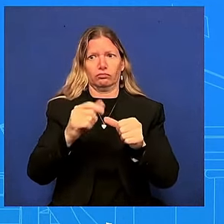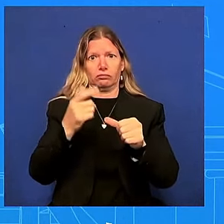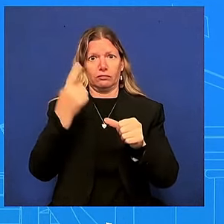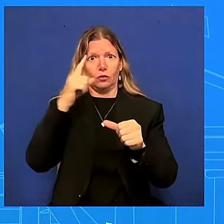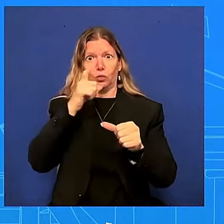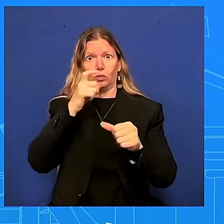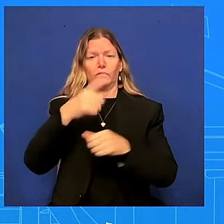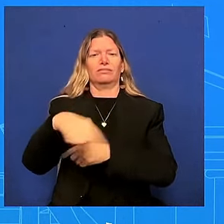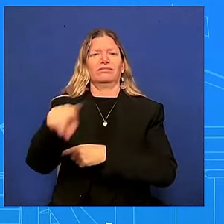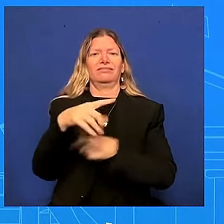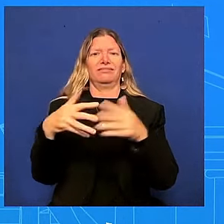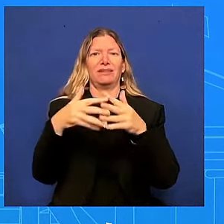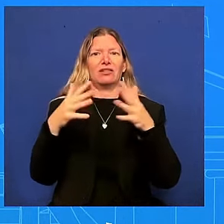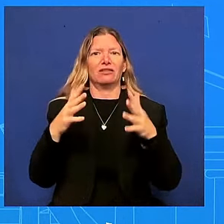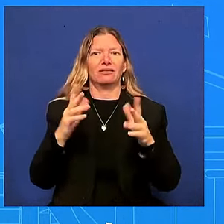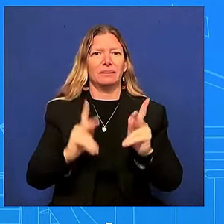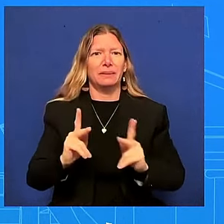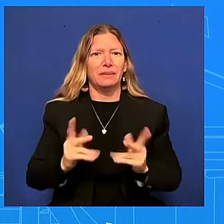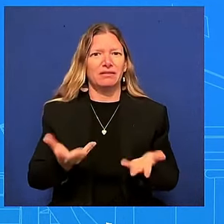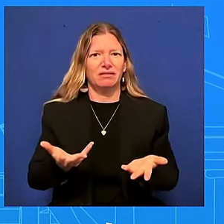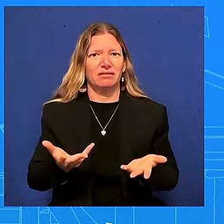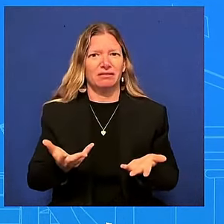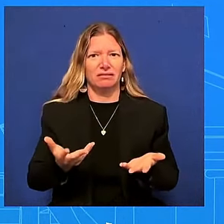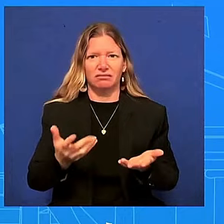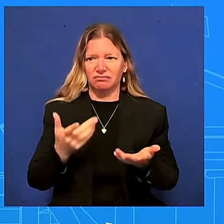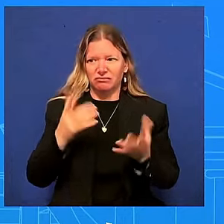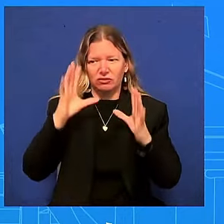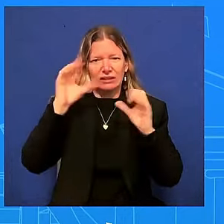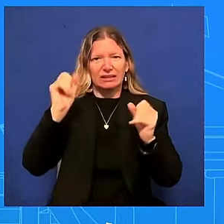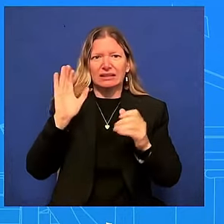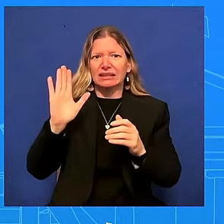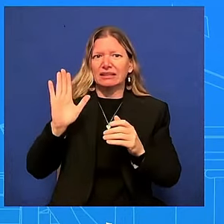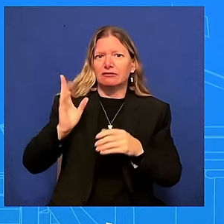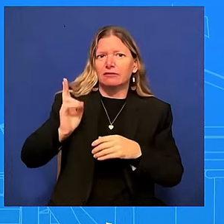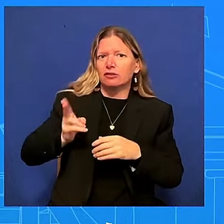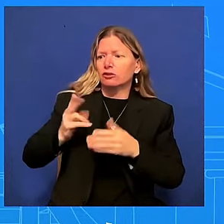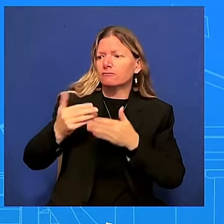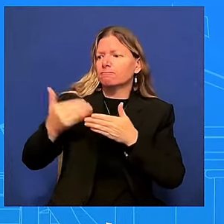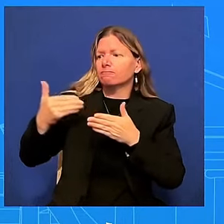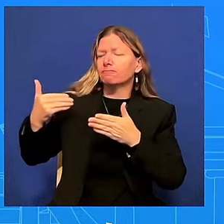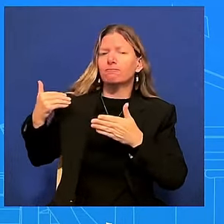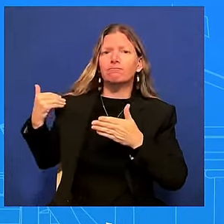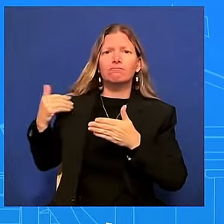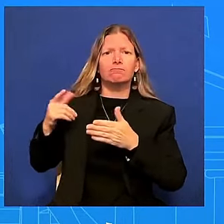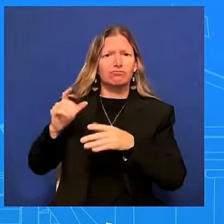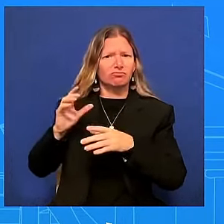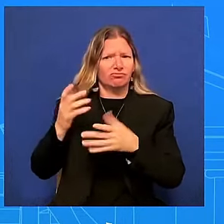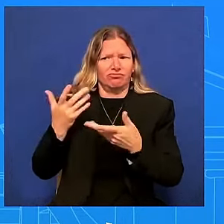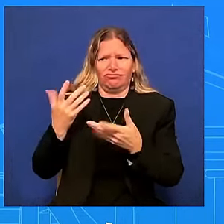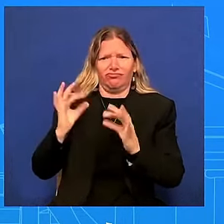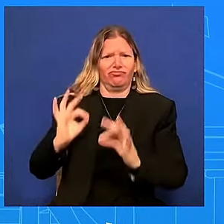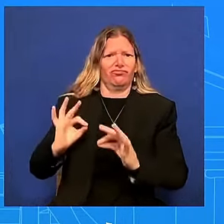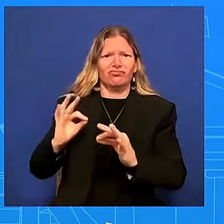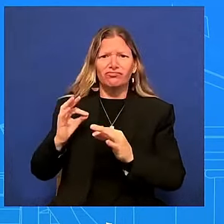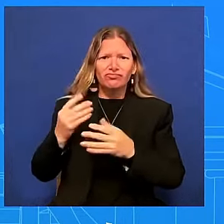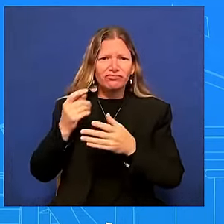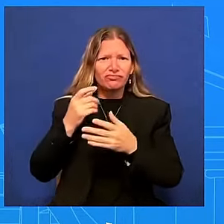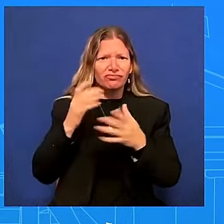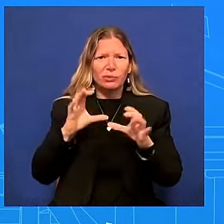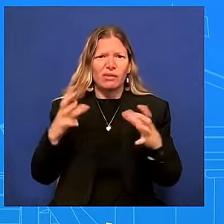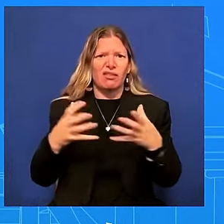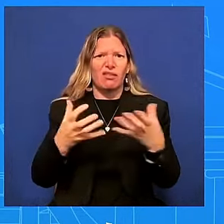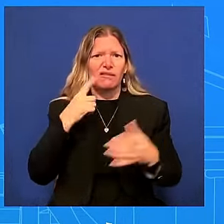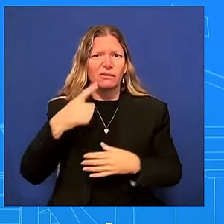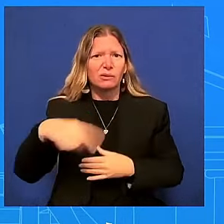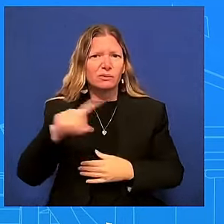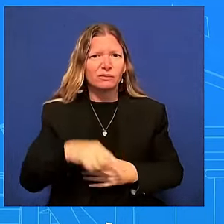speaks for itself thank you corinne you just reminded us that president biden had a cold on thursday what